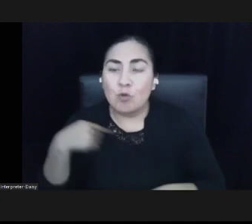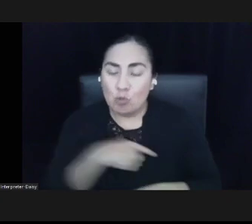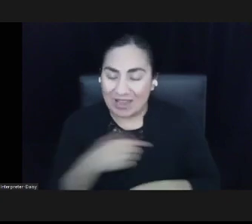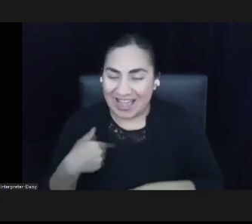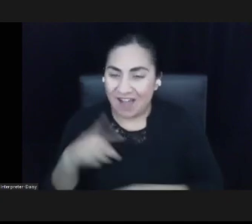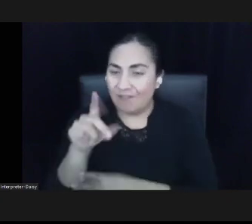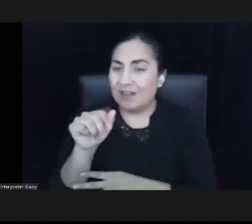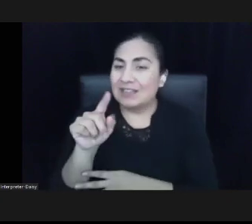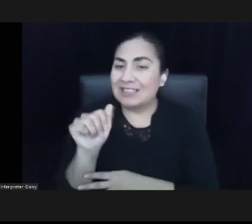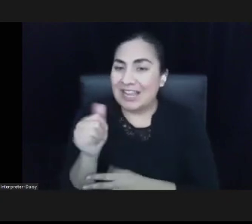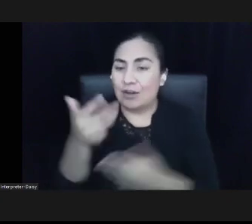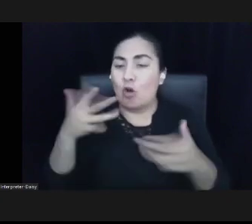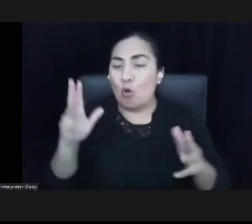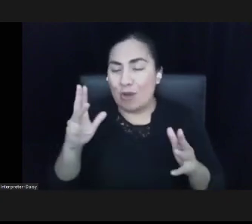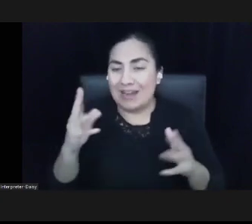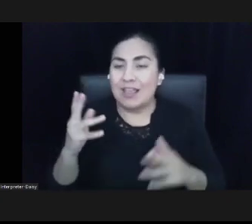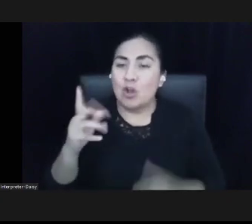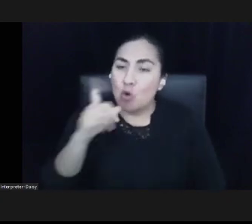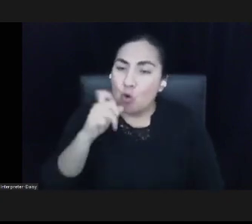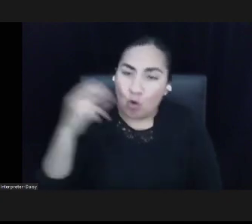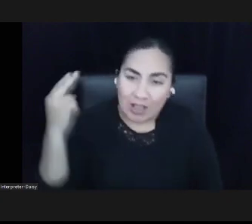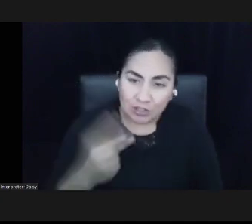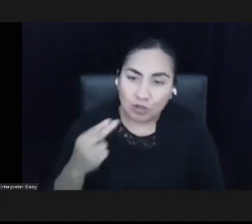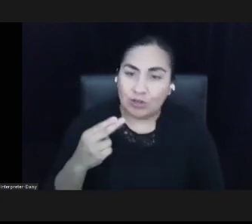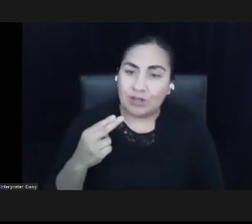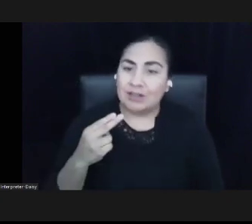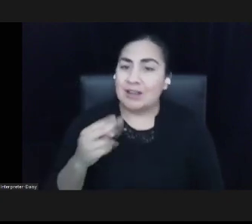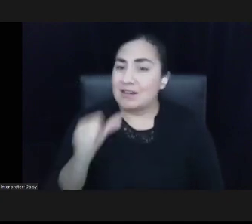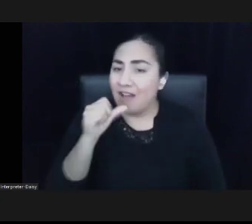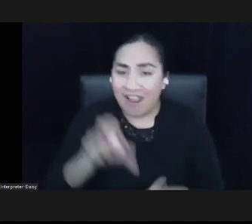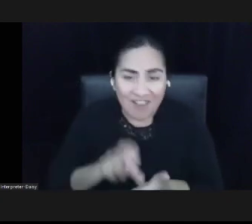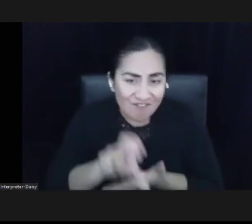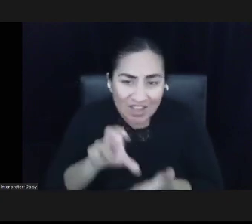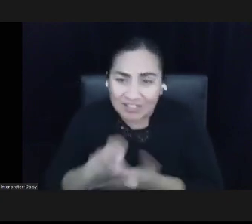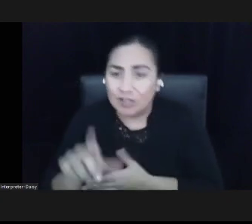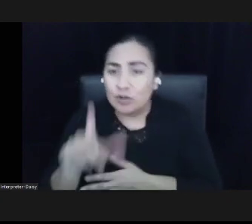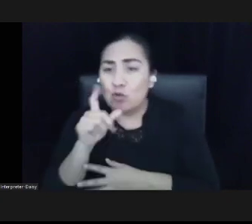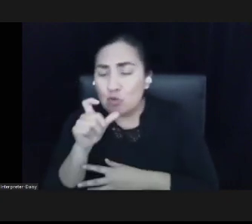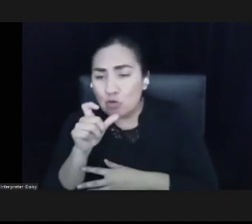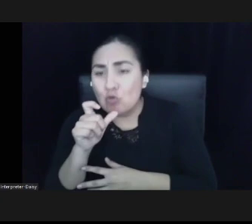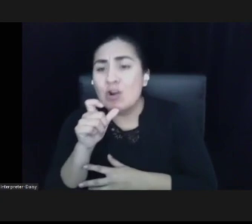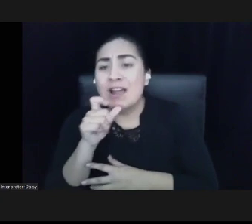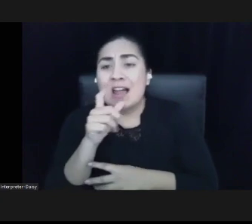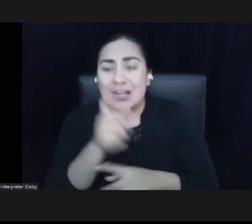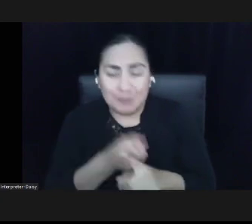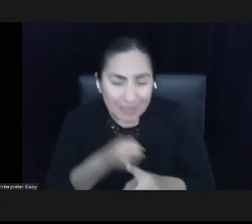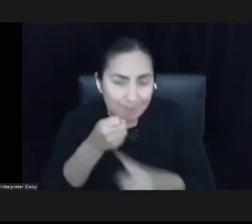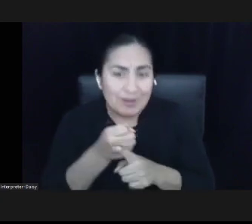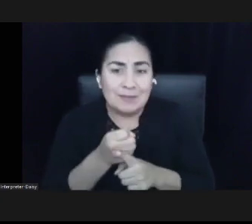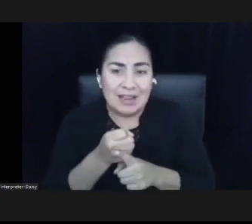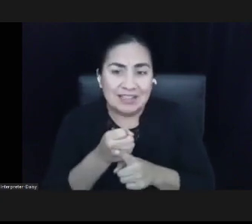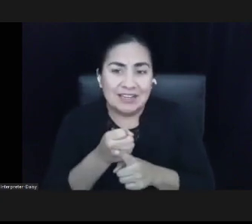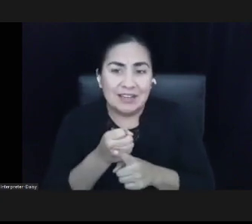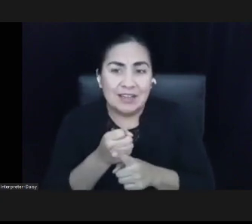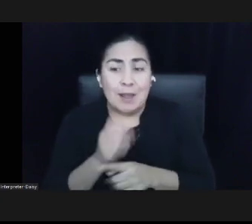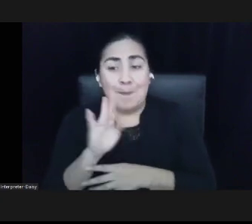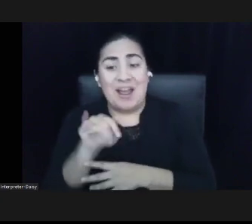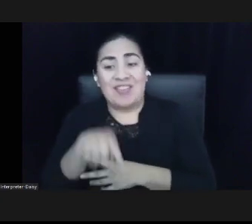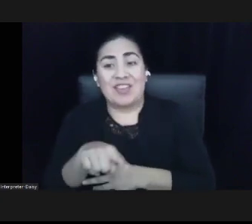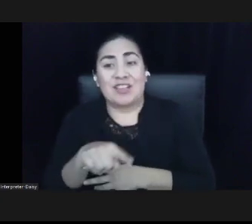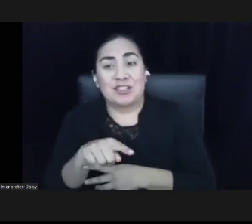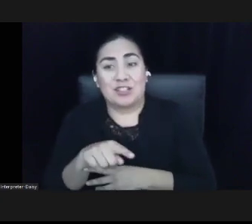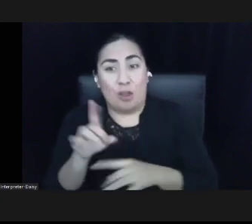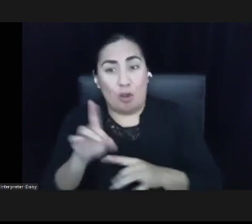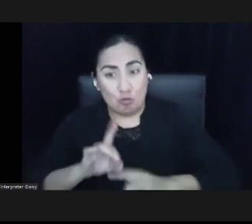underinvested and who's been impacted disproportionately by this and every other crisis in our nation's history. And we can